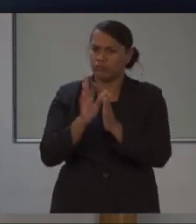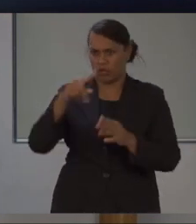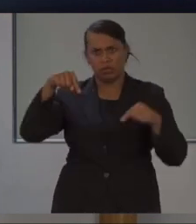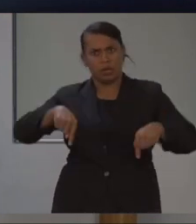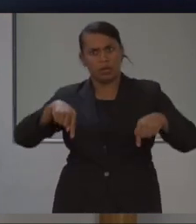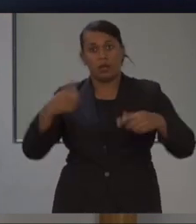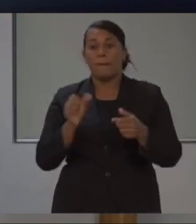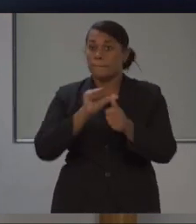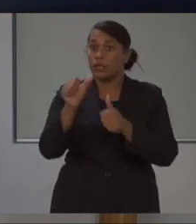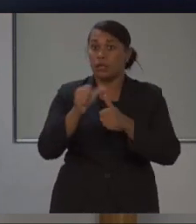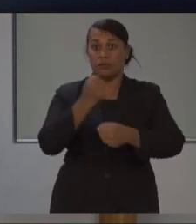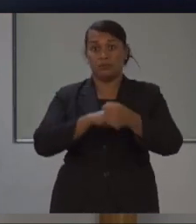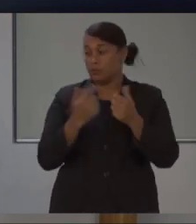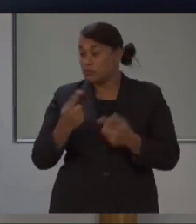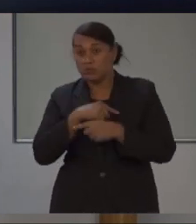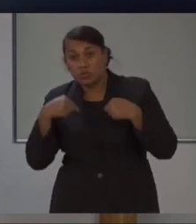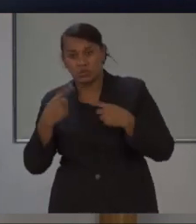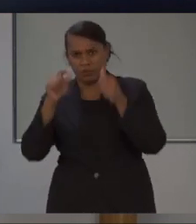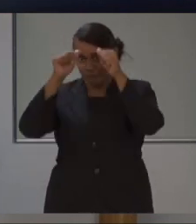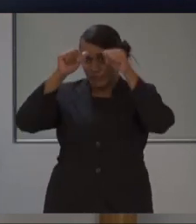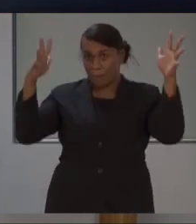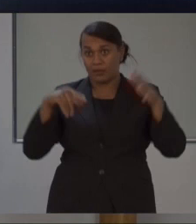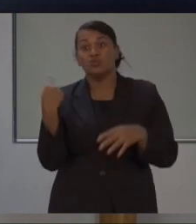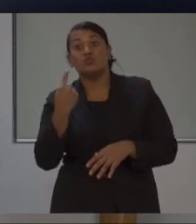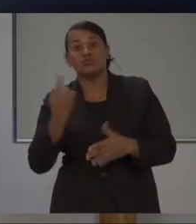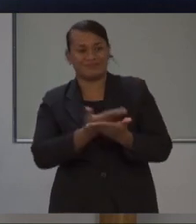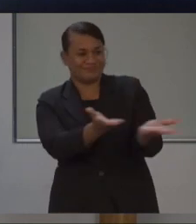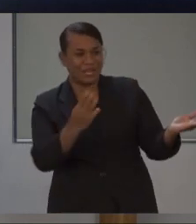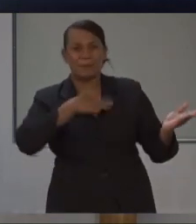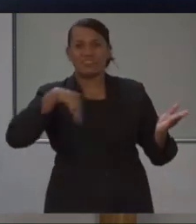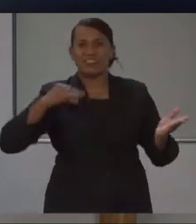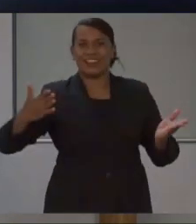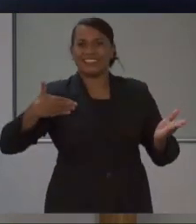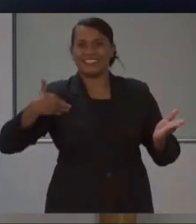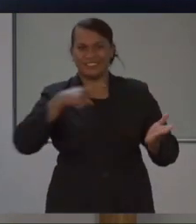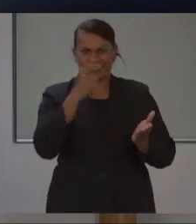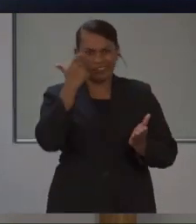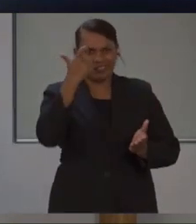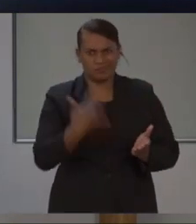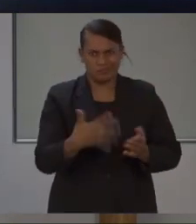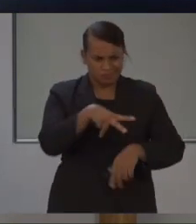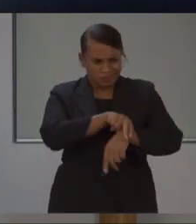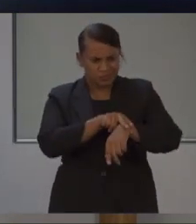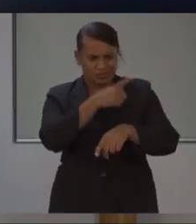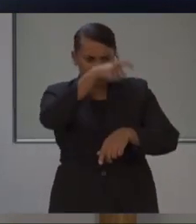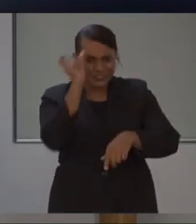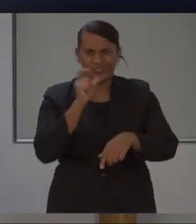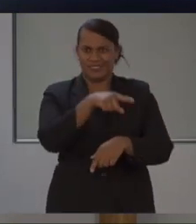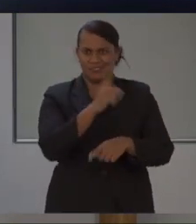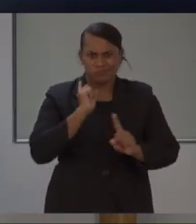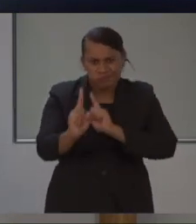caregiving it's taken to heal these Fijians. And given the vast unknowns surrounding coronavirus,